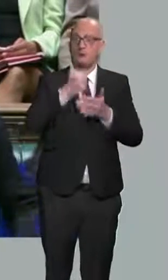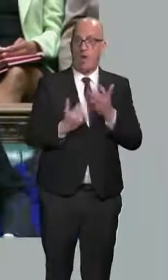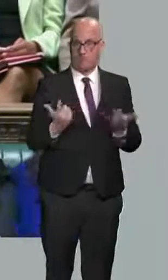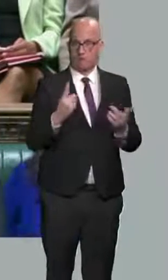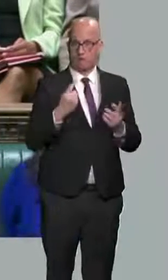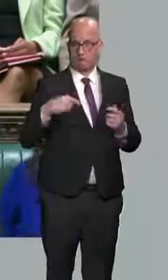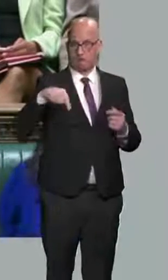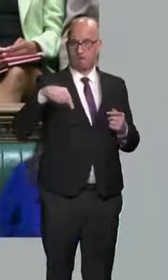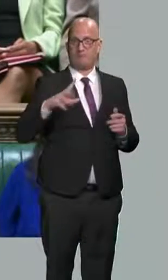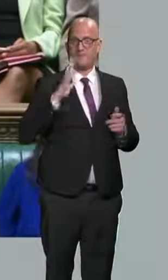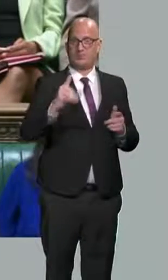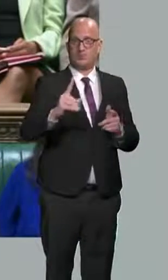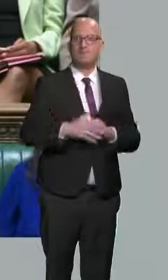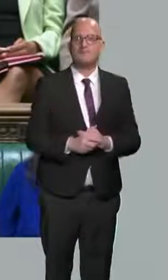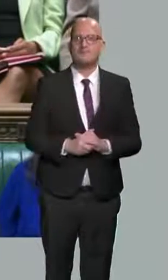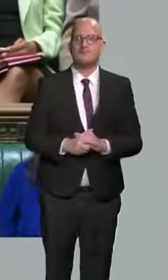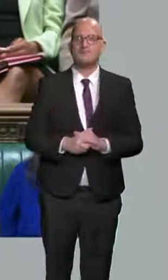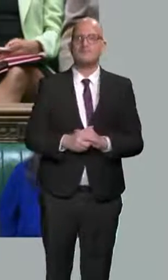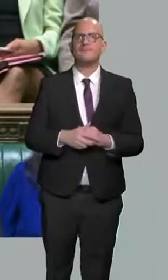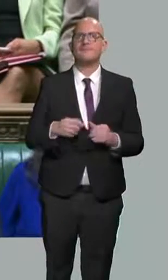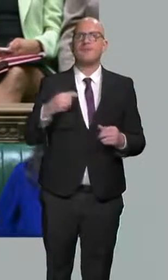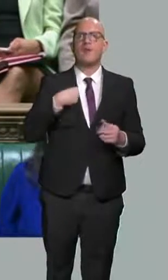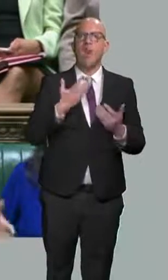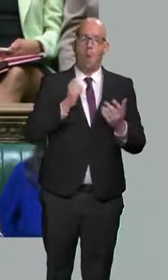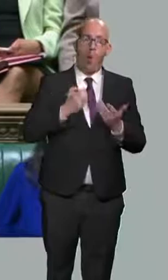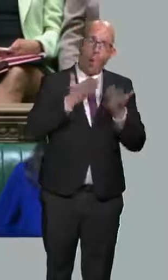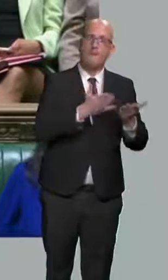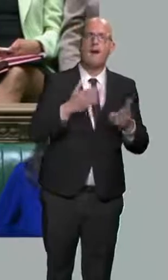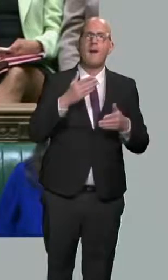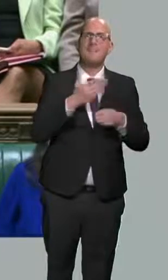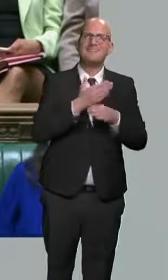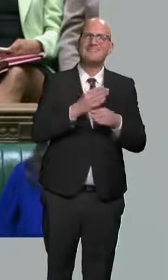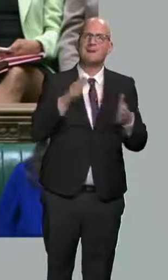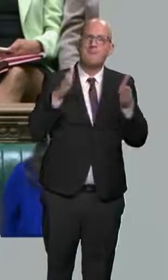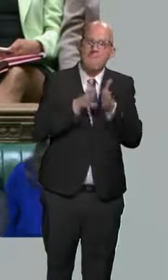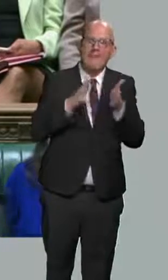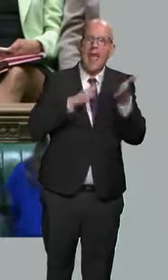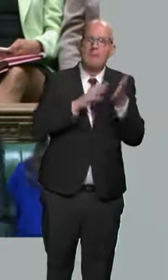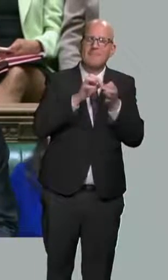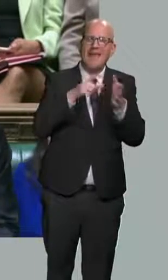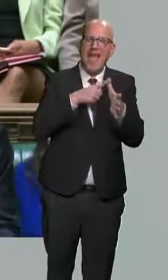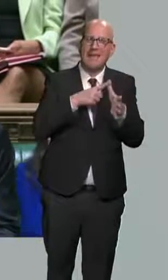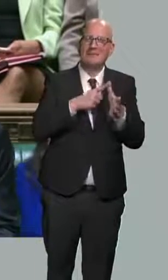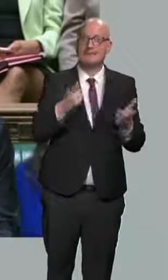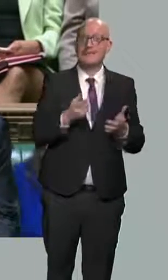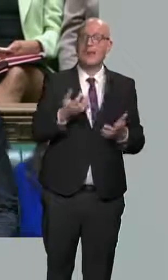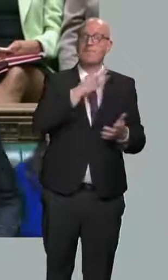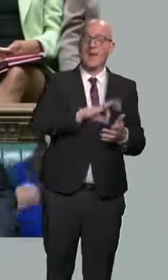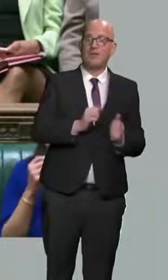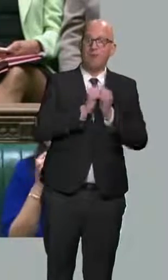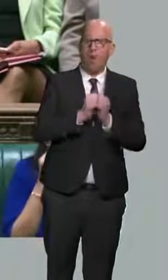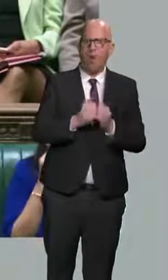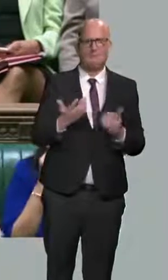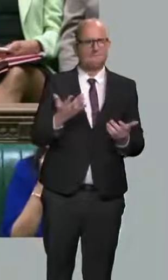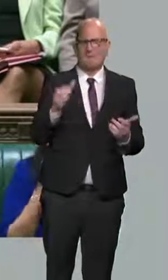Our Help to Grow Management scheme offers businesses mini-MBAs, 90 per cent funded by government, a benefit worth several thousand pounds.